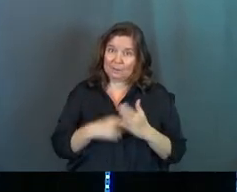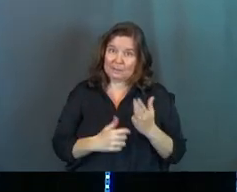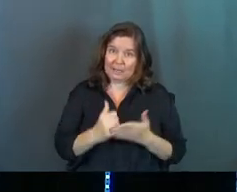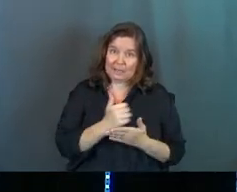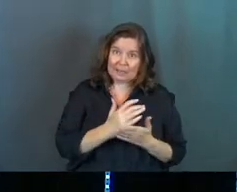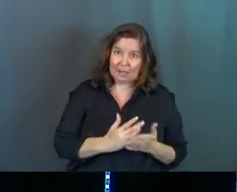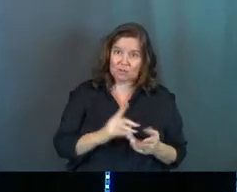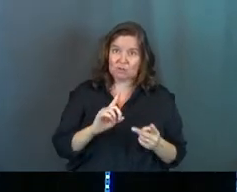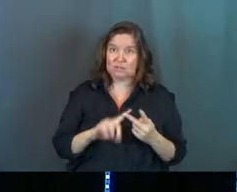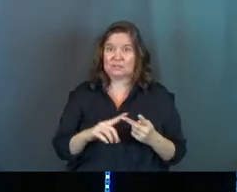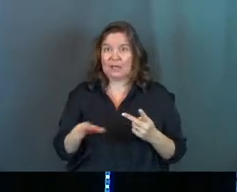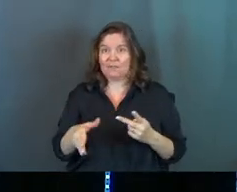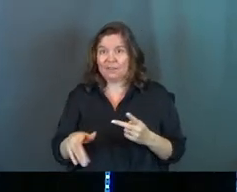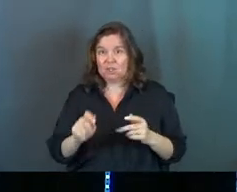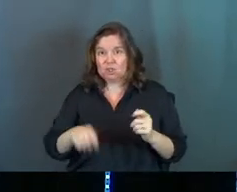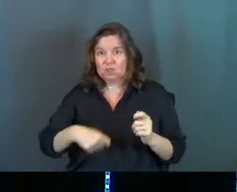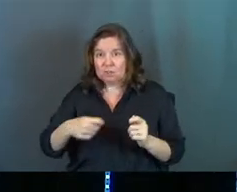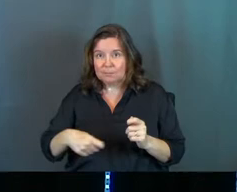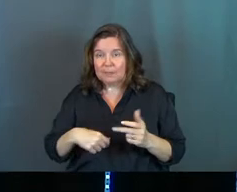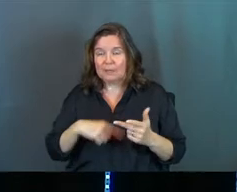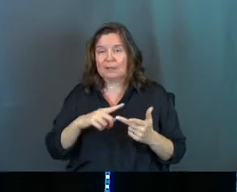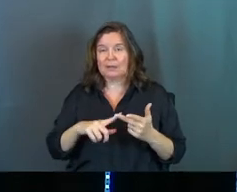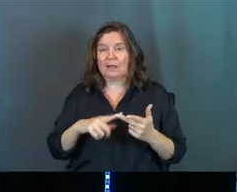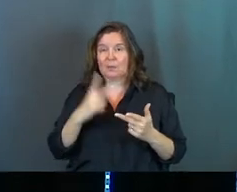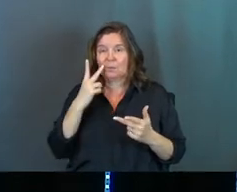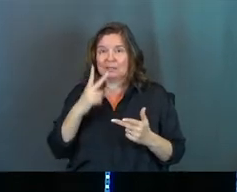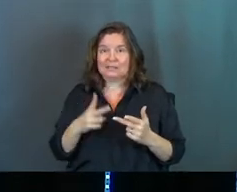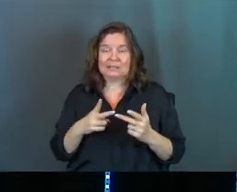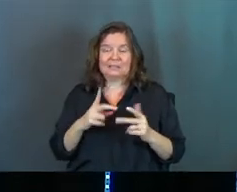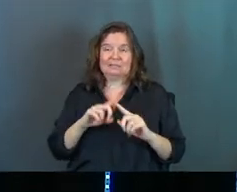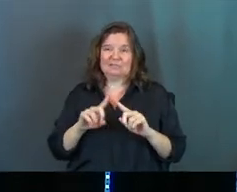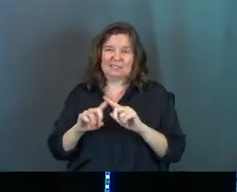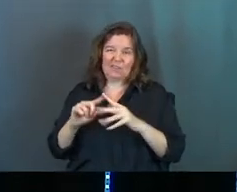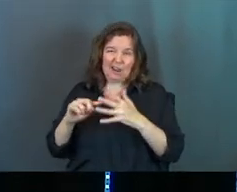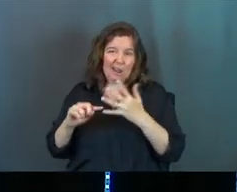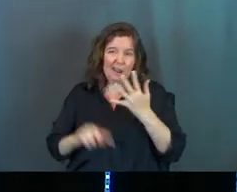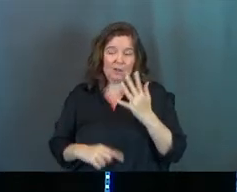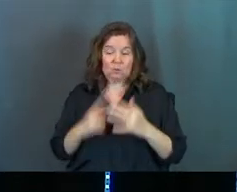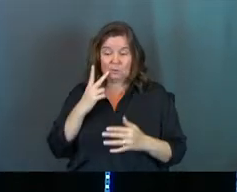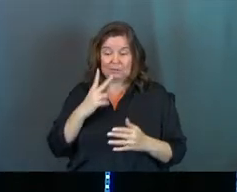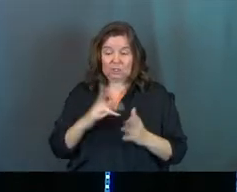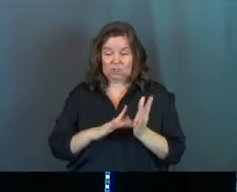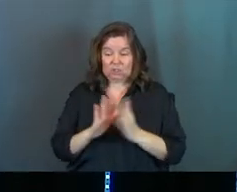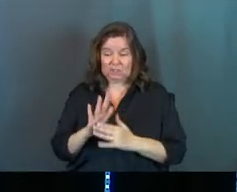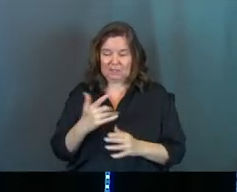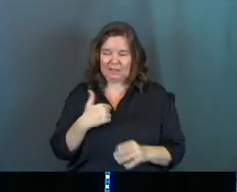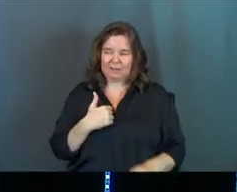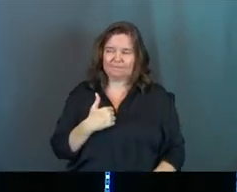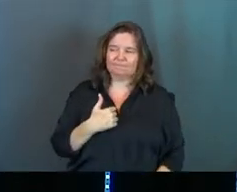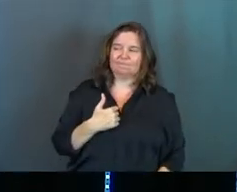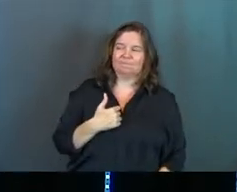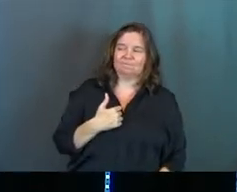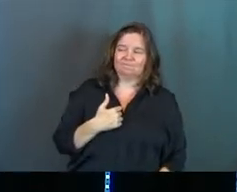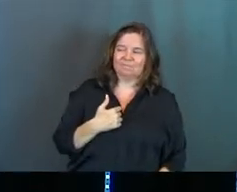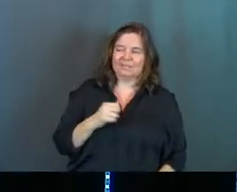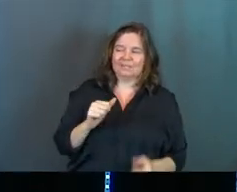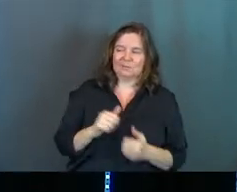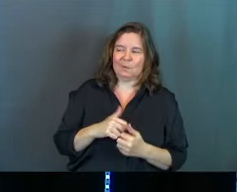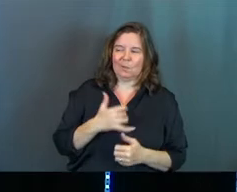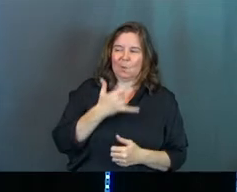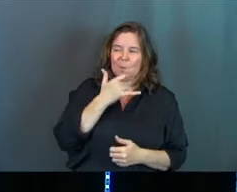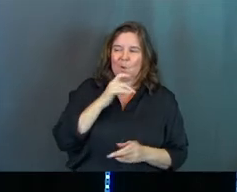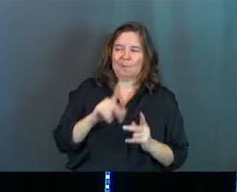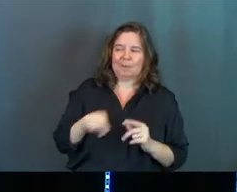collectors and fishermen and the lowest of the low and were seen as cheaters and all these bad people. And so when they see Jesus with them, like, oh, Jesus is hanging out with the wrong crowd.